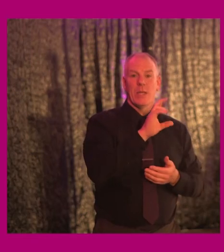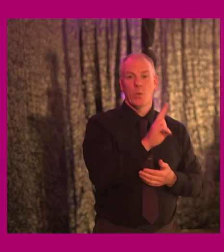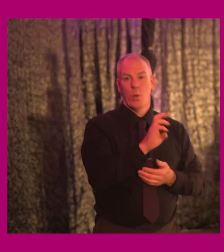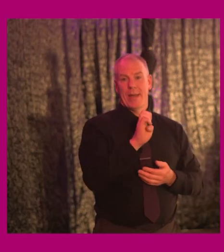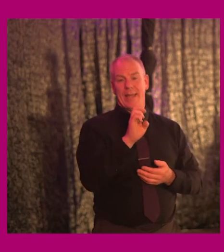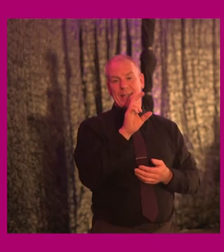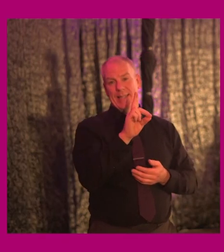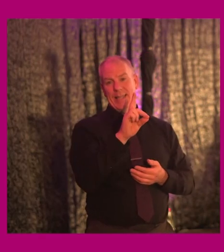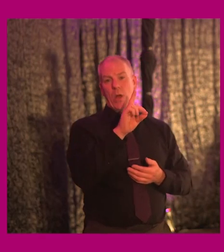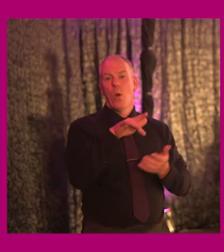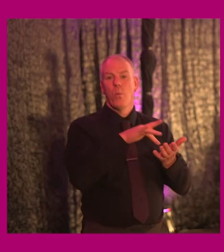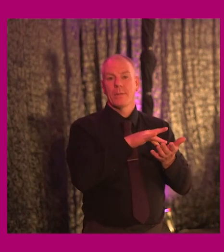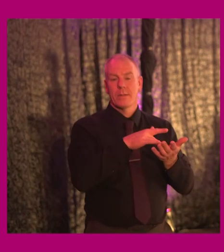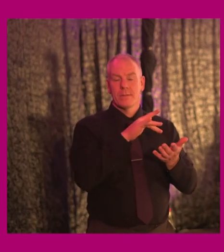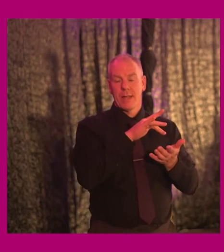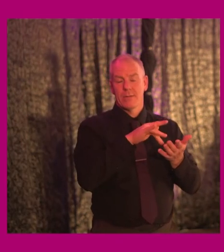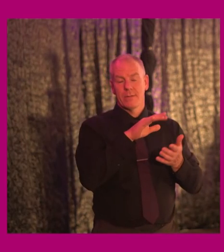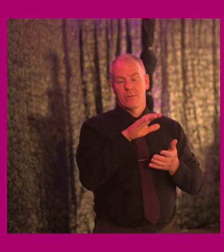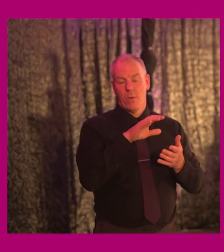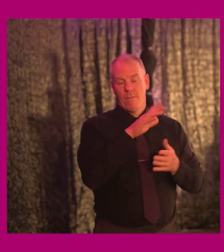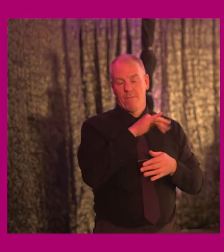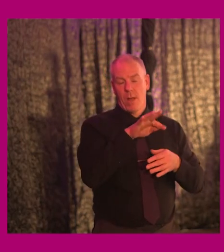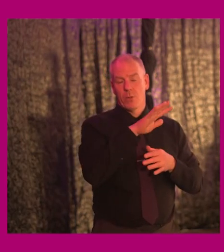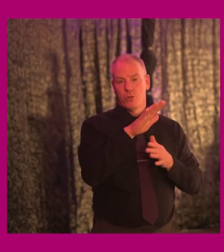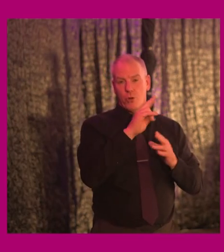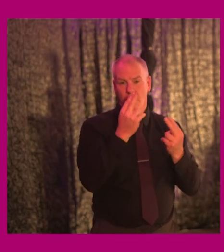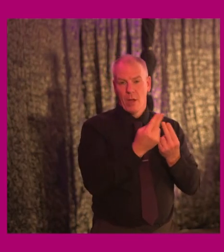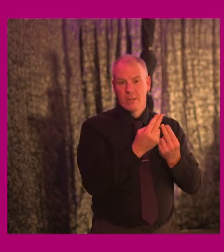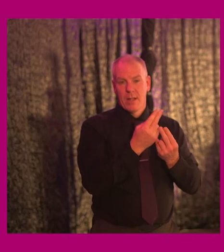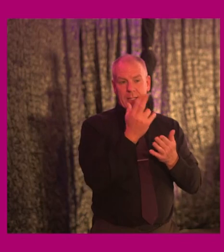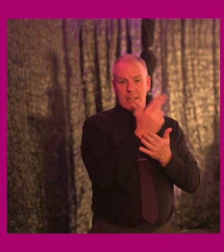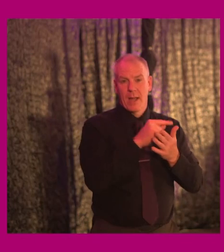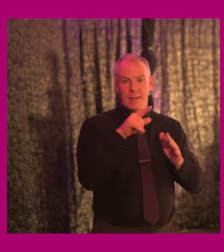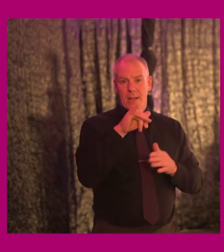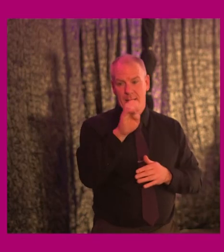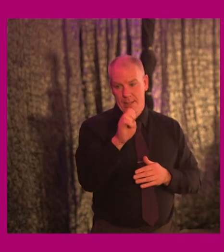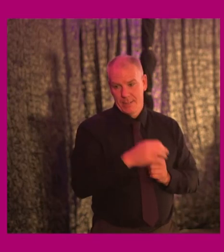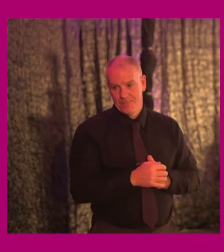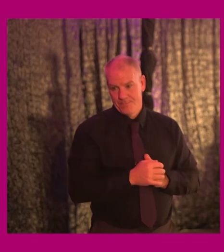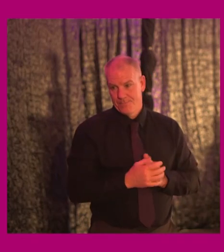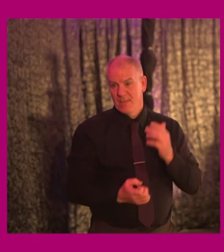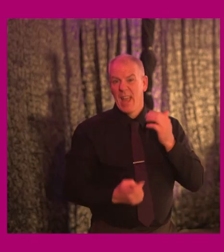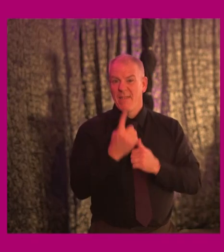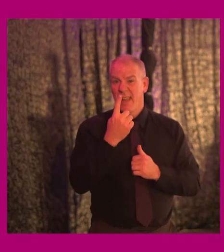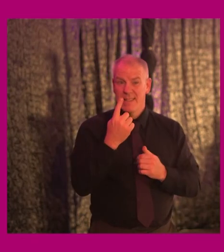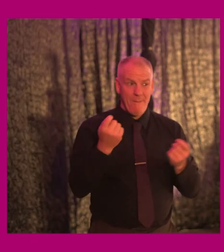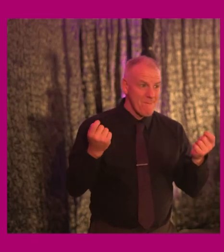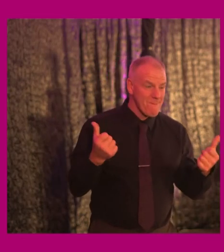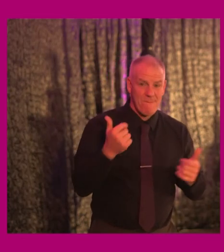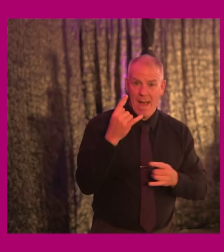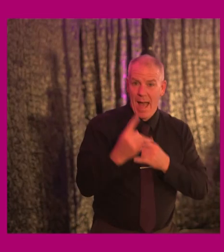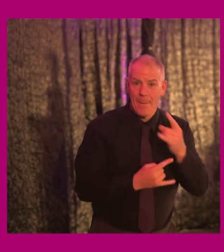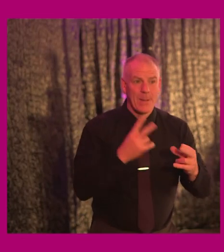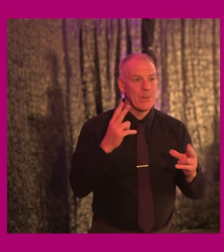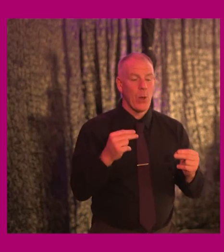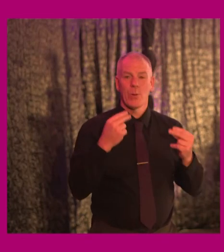universaldesign.ie. But as you all know, an event like this doesn't just magically happen. So I want to